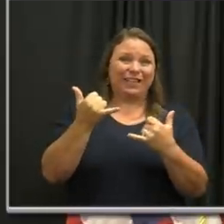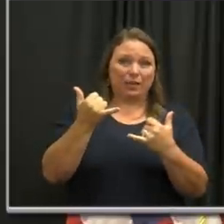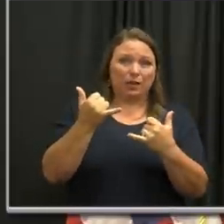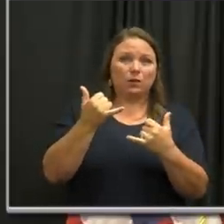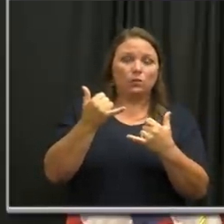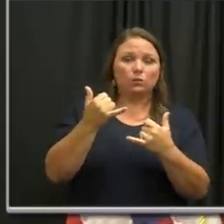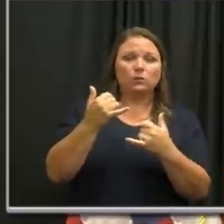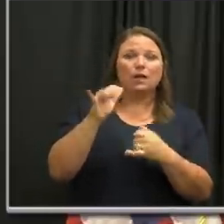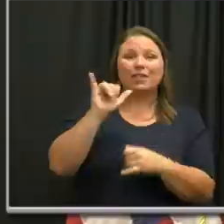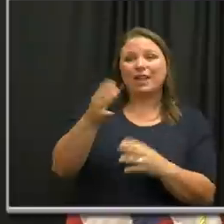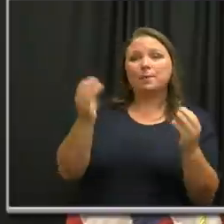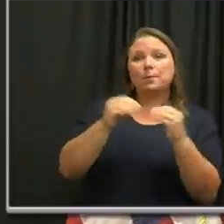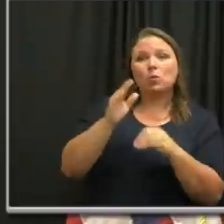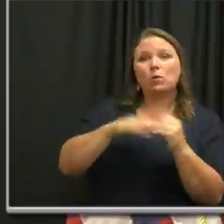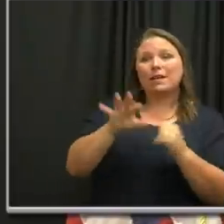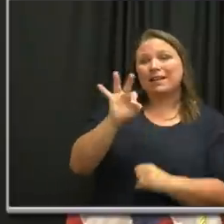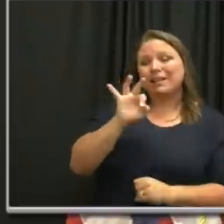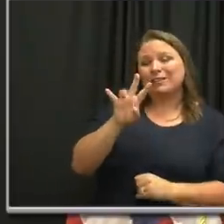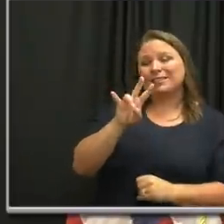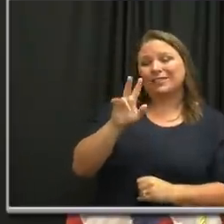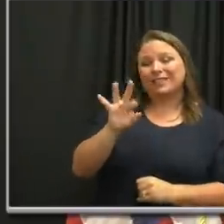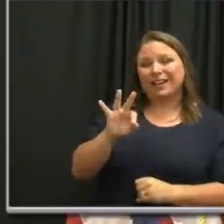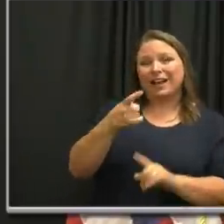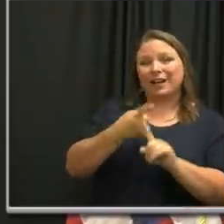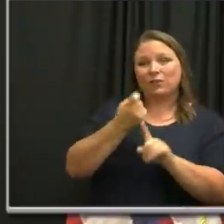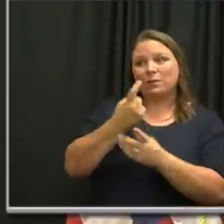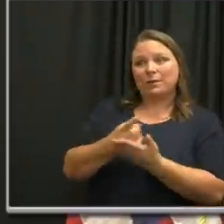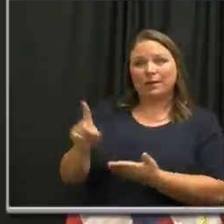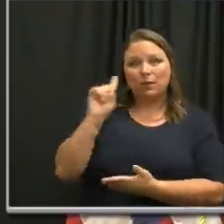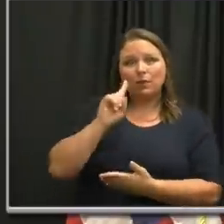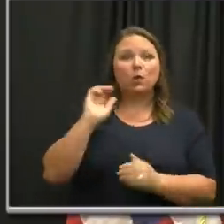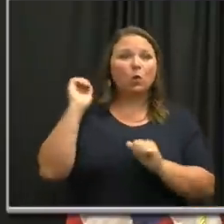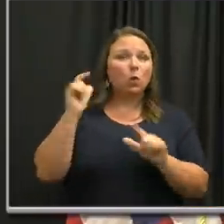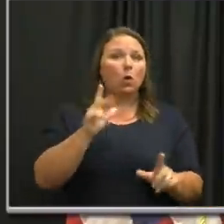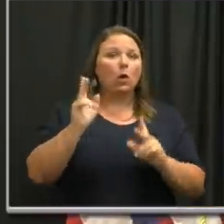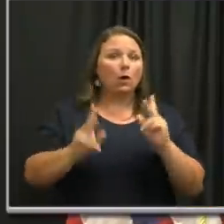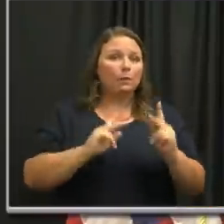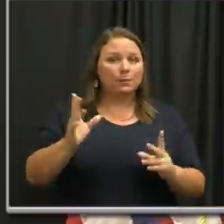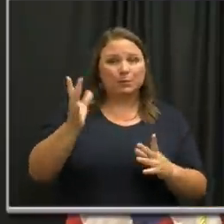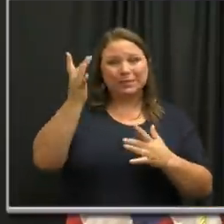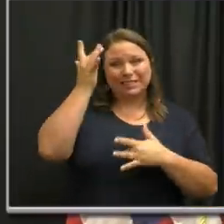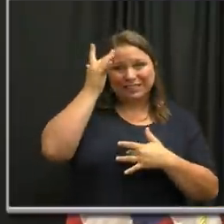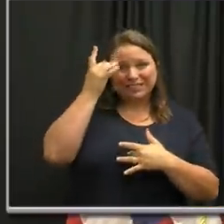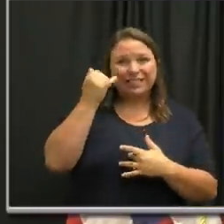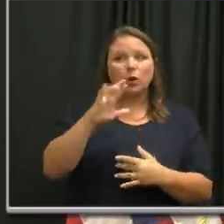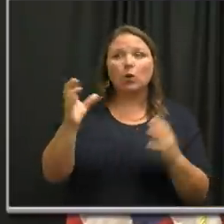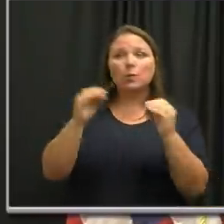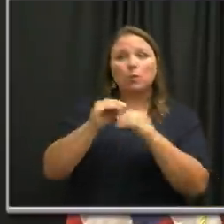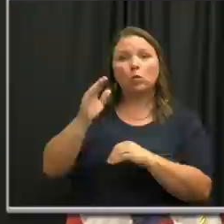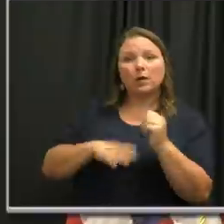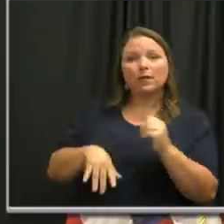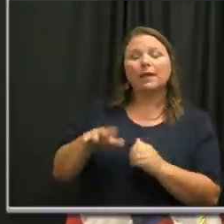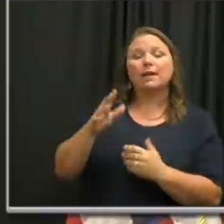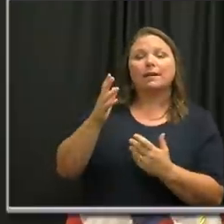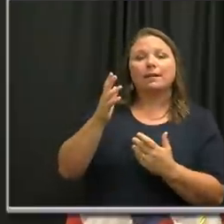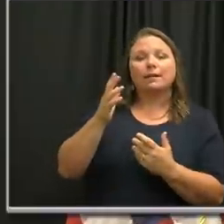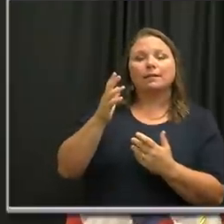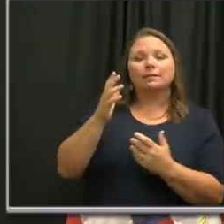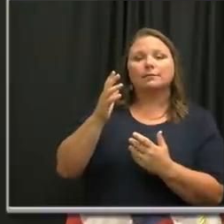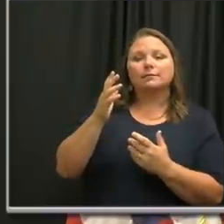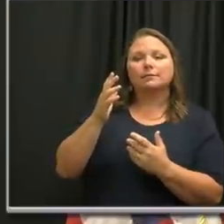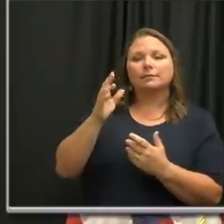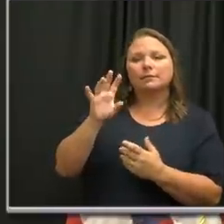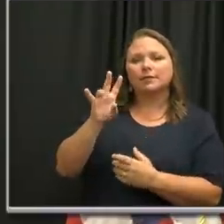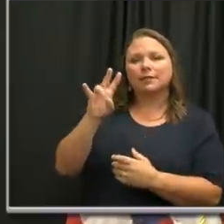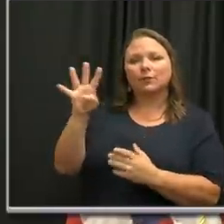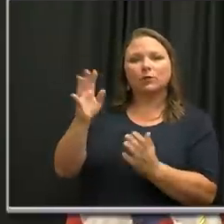979 from last week. 70% of all confirmed cases, or more than 7,400 residents, have now cleared of the